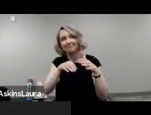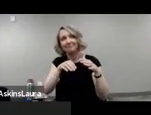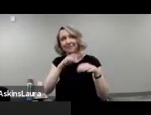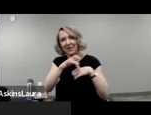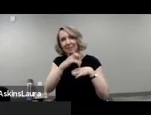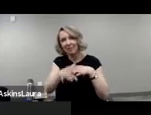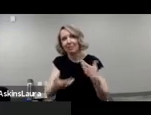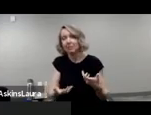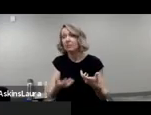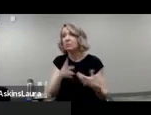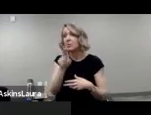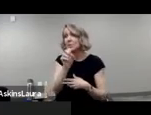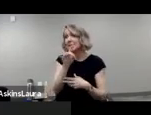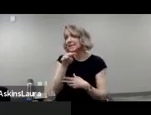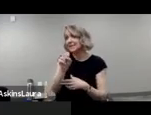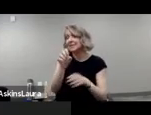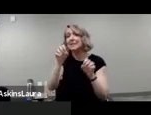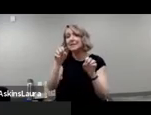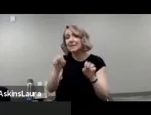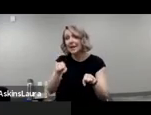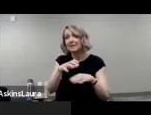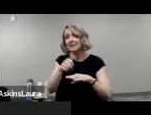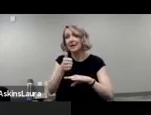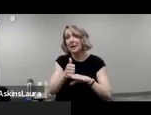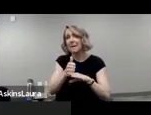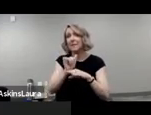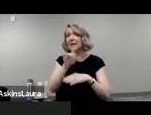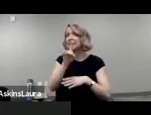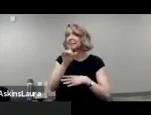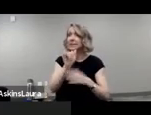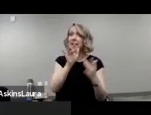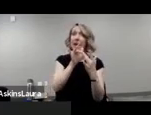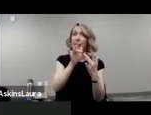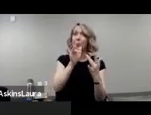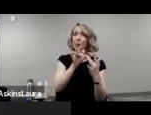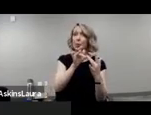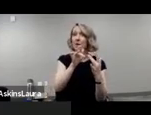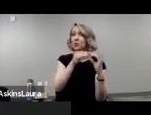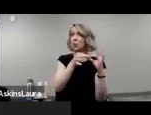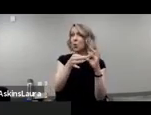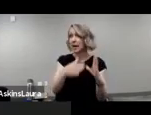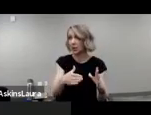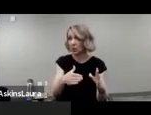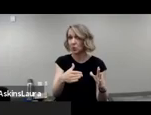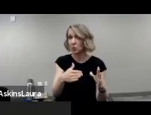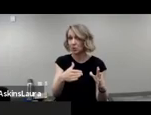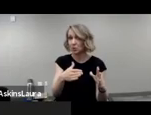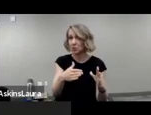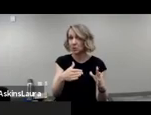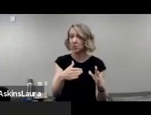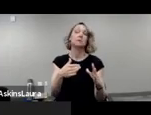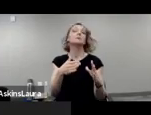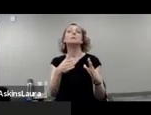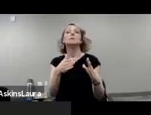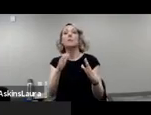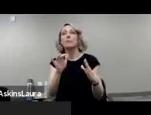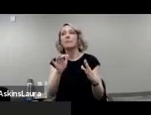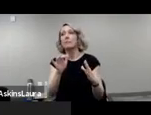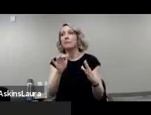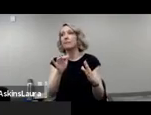positions like disability outreach coordinators that would have knowledge